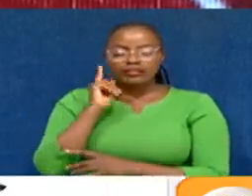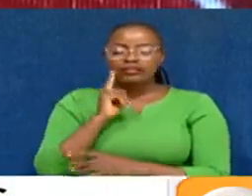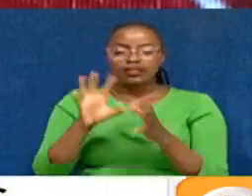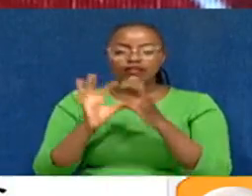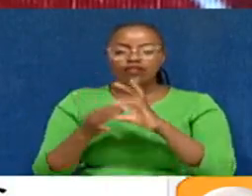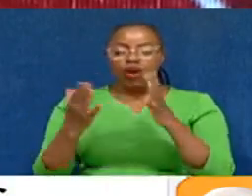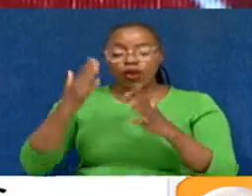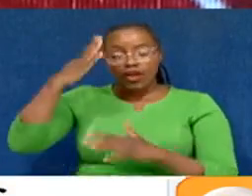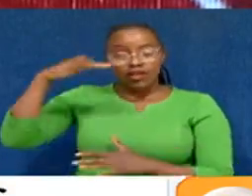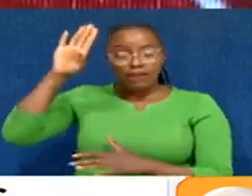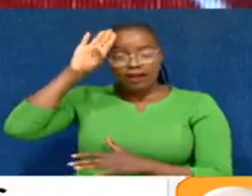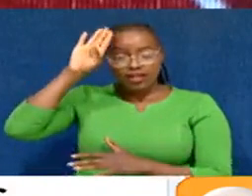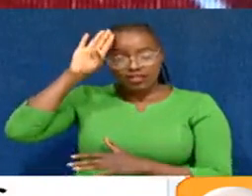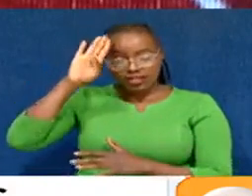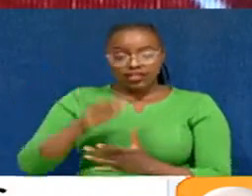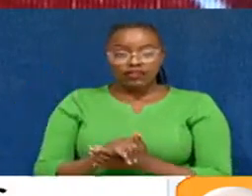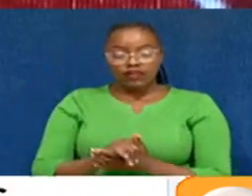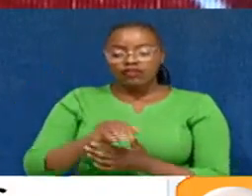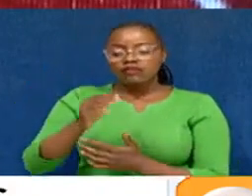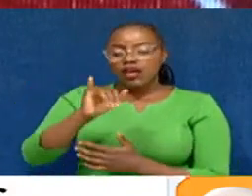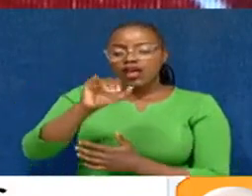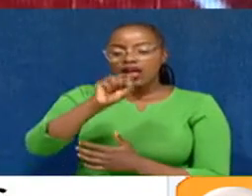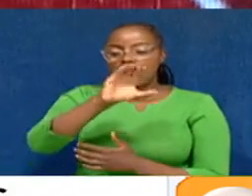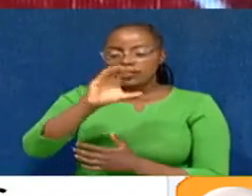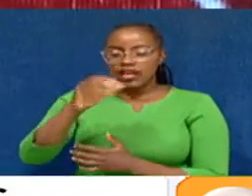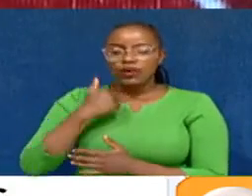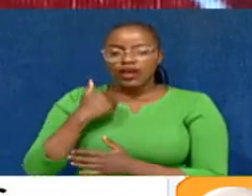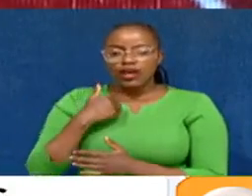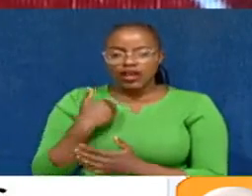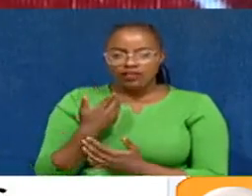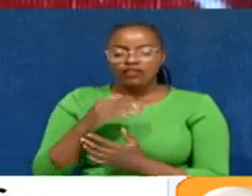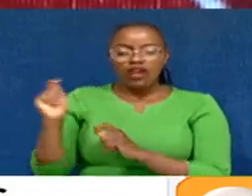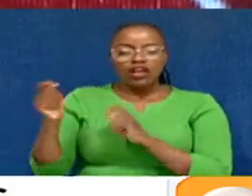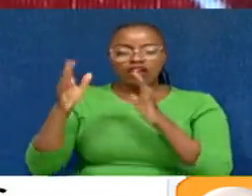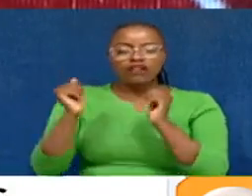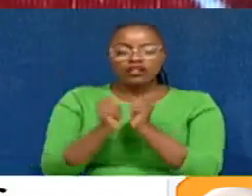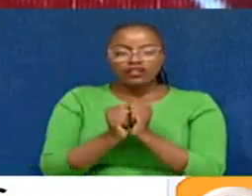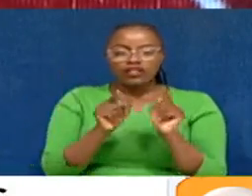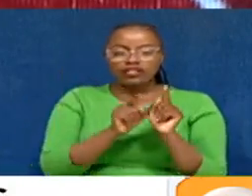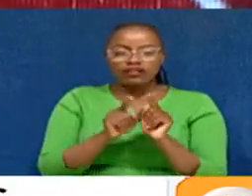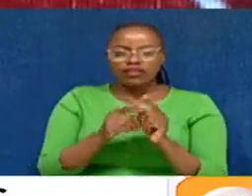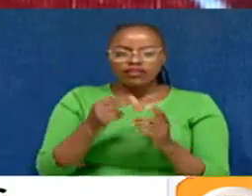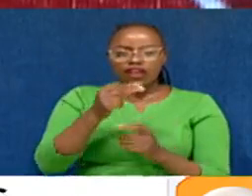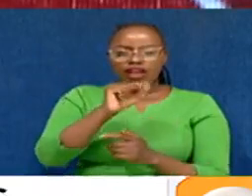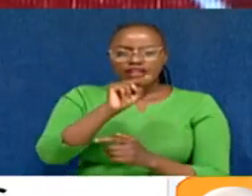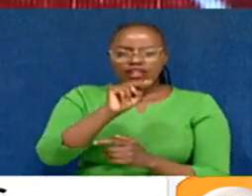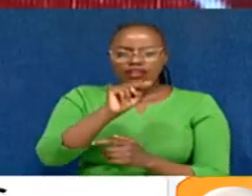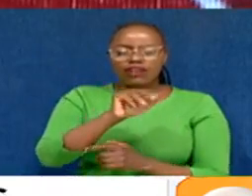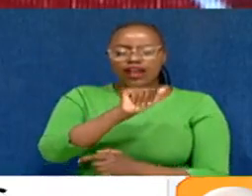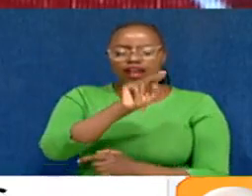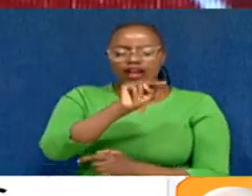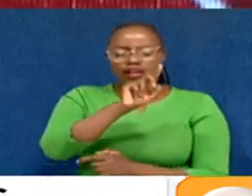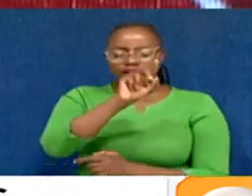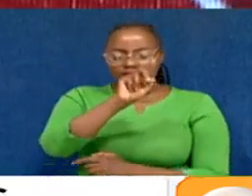Cassius de Sol in Brazil. Makoha will be joined by caddies turned golfers, Handicap 7'5", Aden